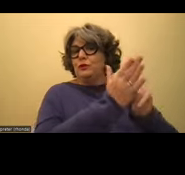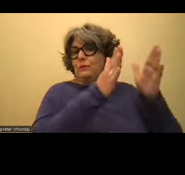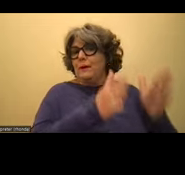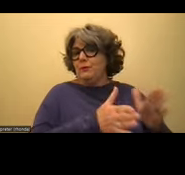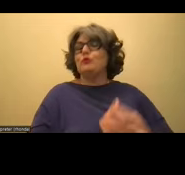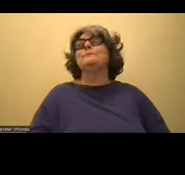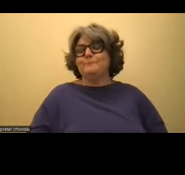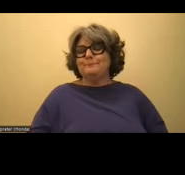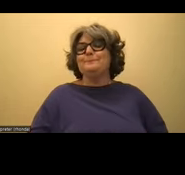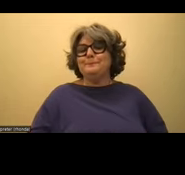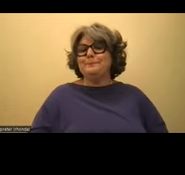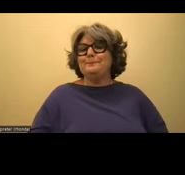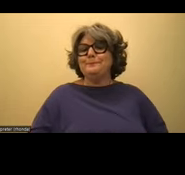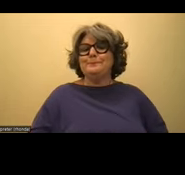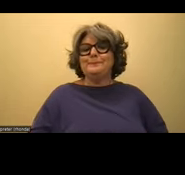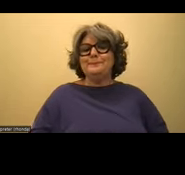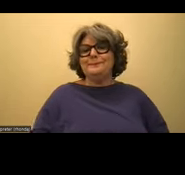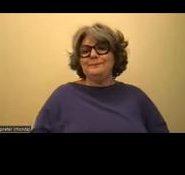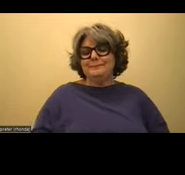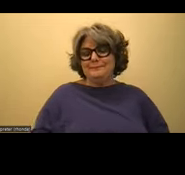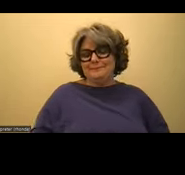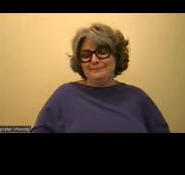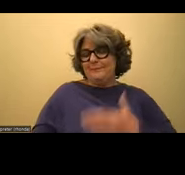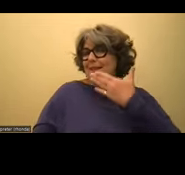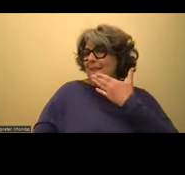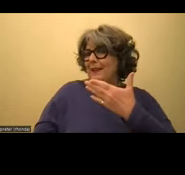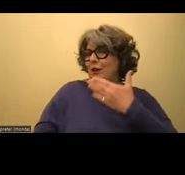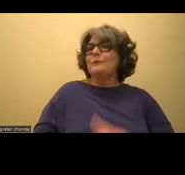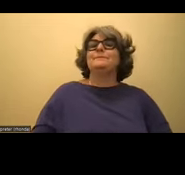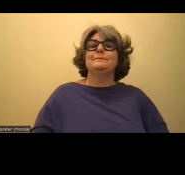publisher with Bookshare. Great. Thank you so much.